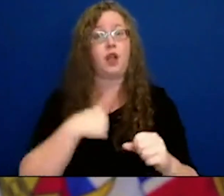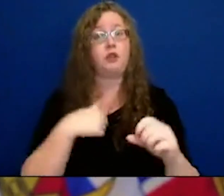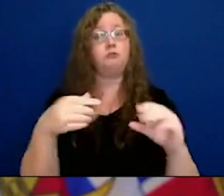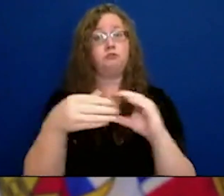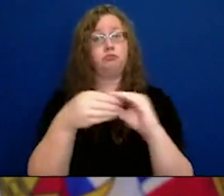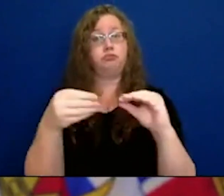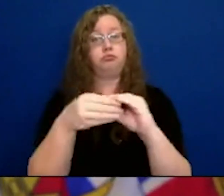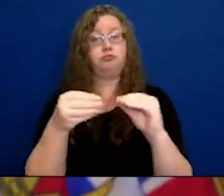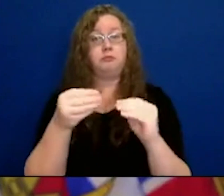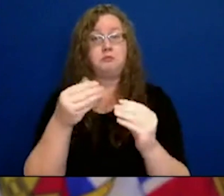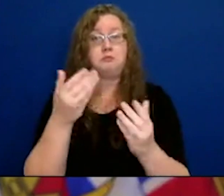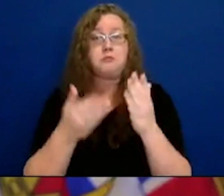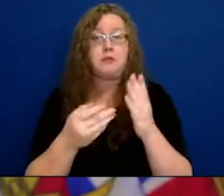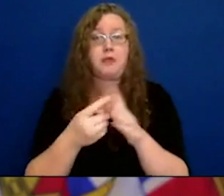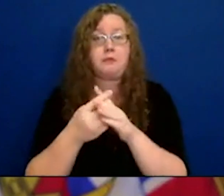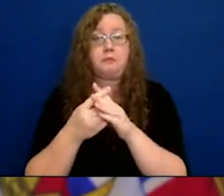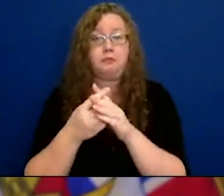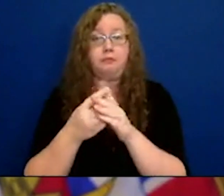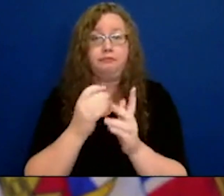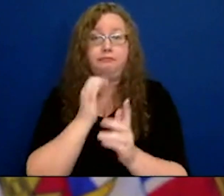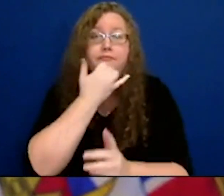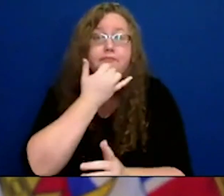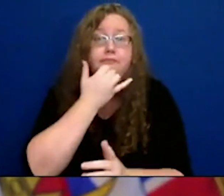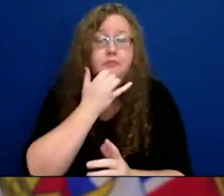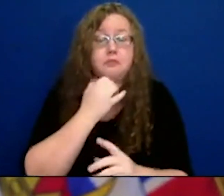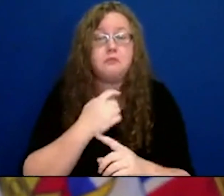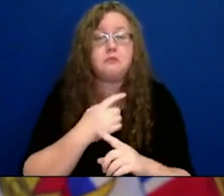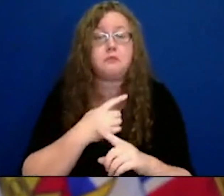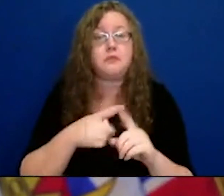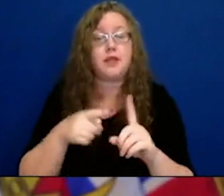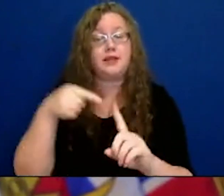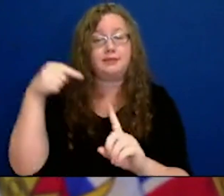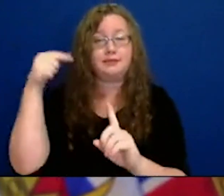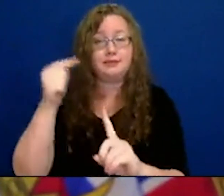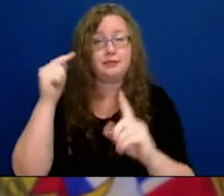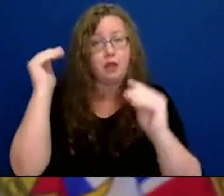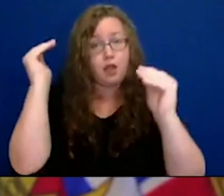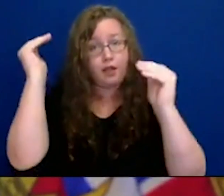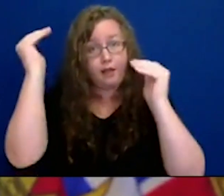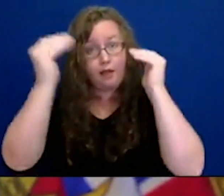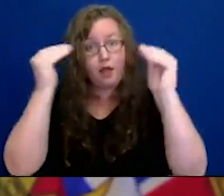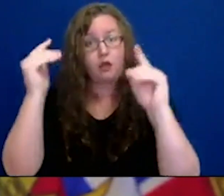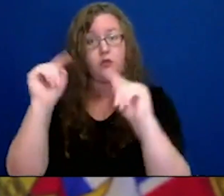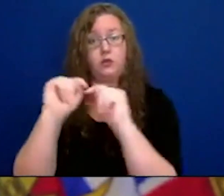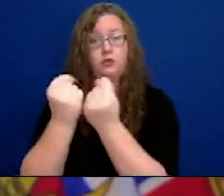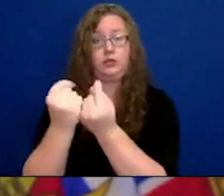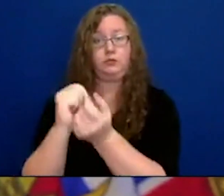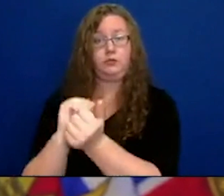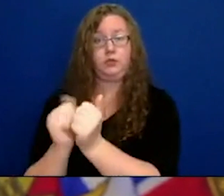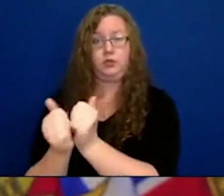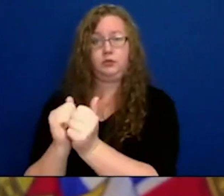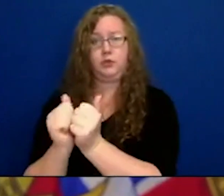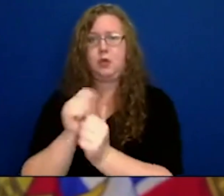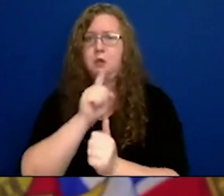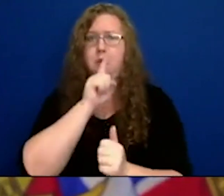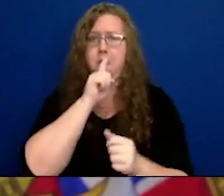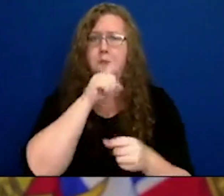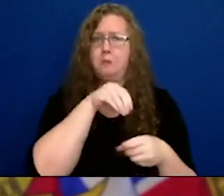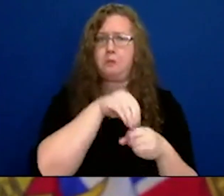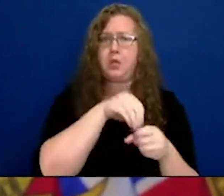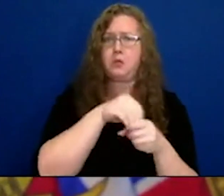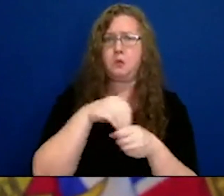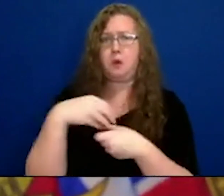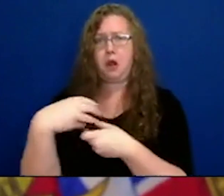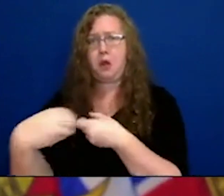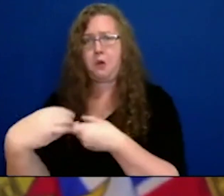I was talking about adult team sports and I didn't recall making a distinction between indoor and outdoor. What